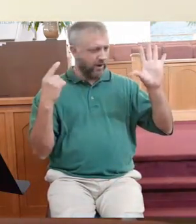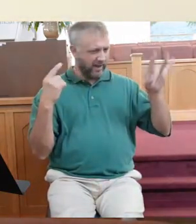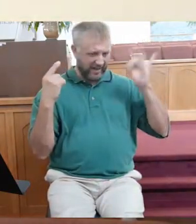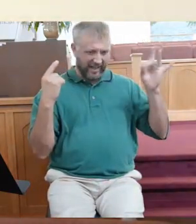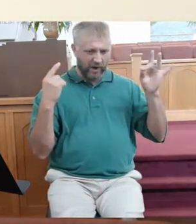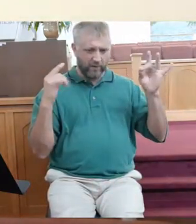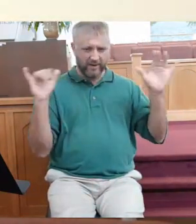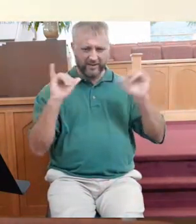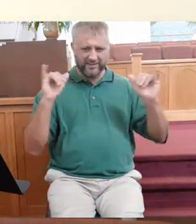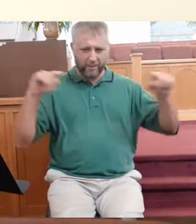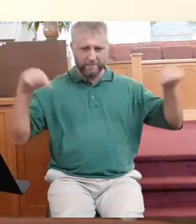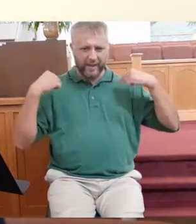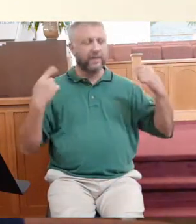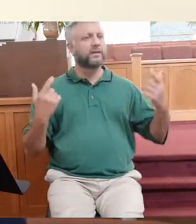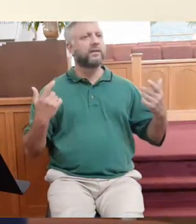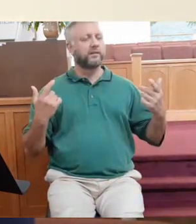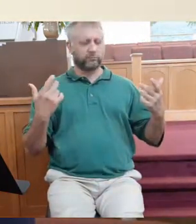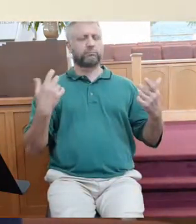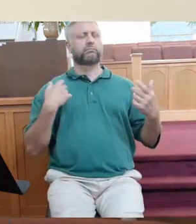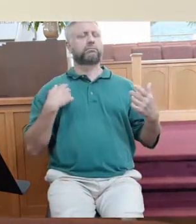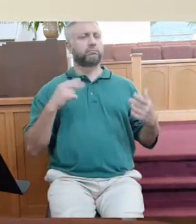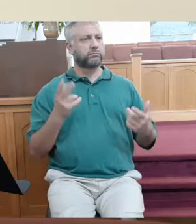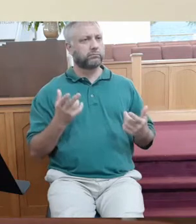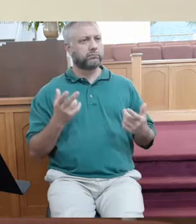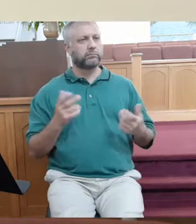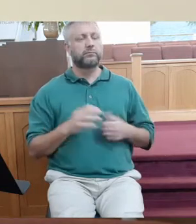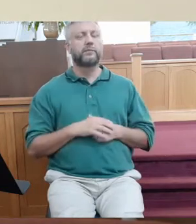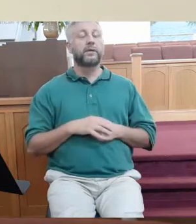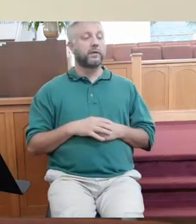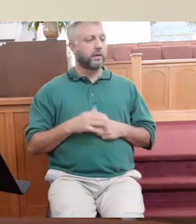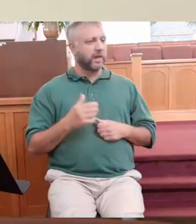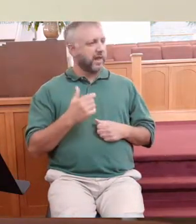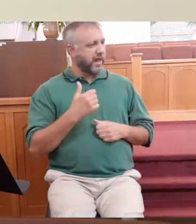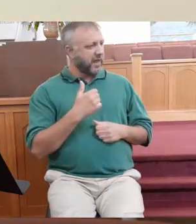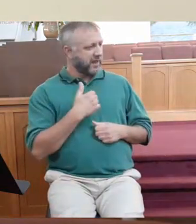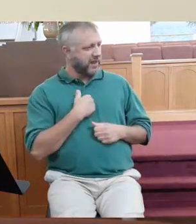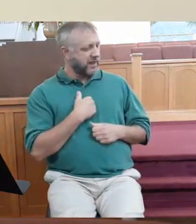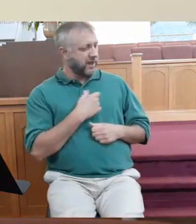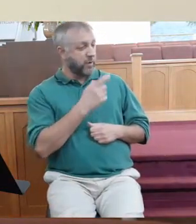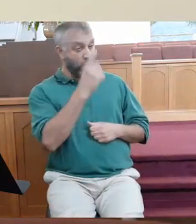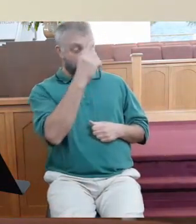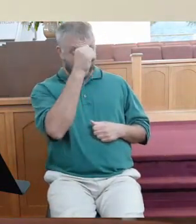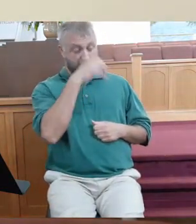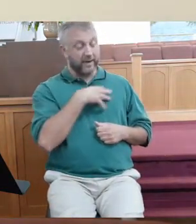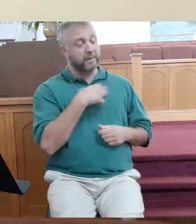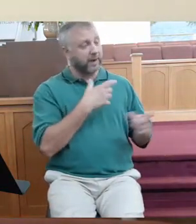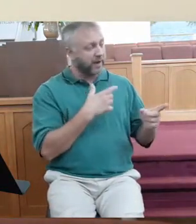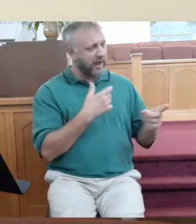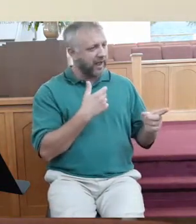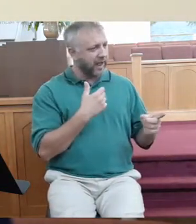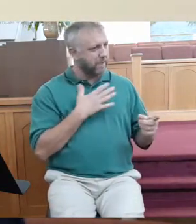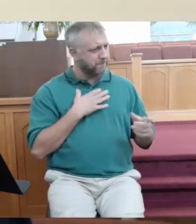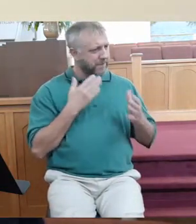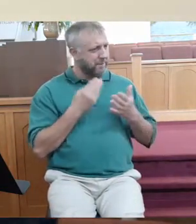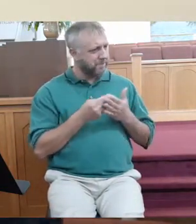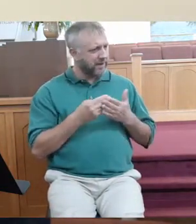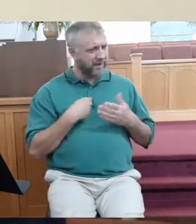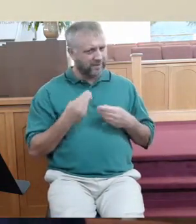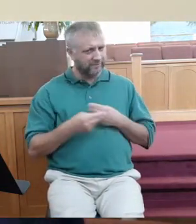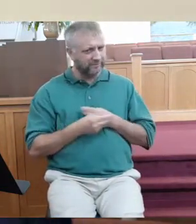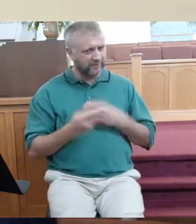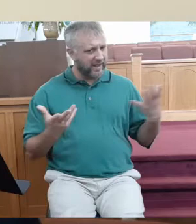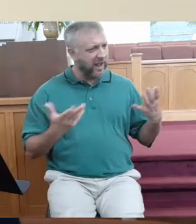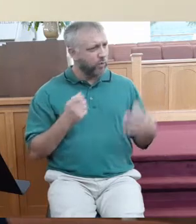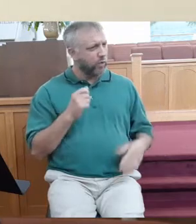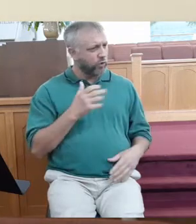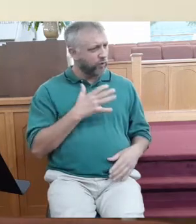But here, this landowner says, am I not able to give away in any manner that I want? It's my stuff, and I want